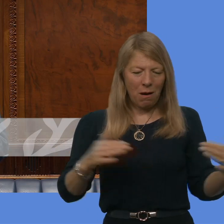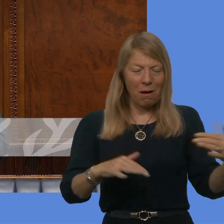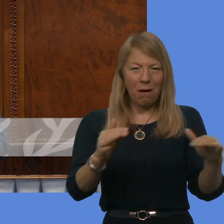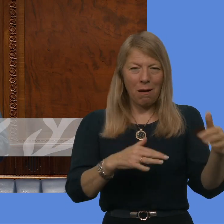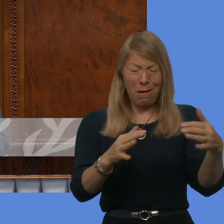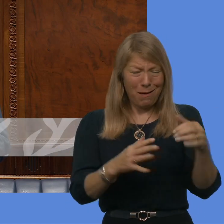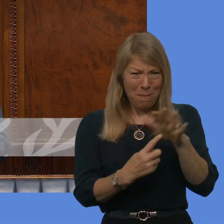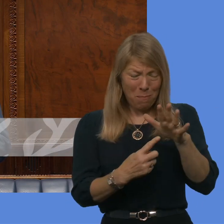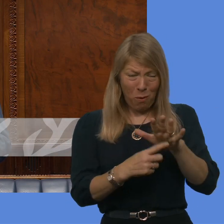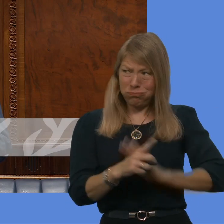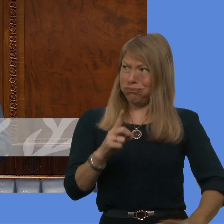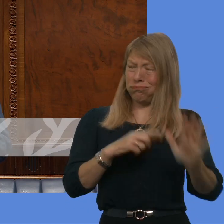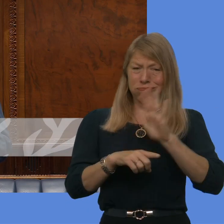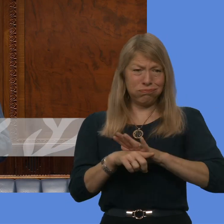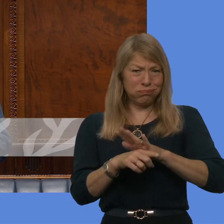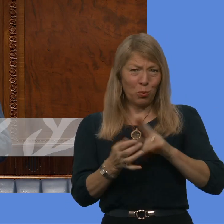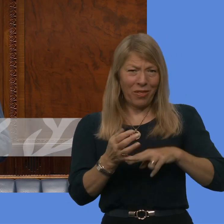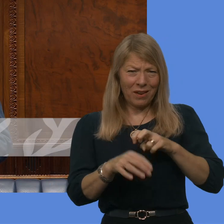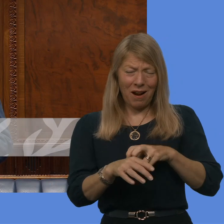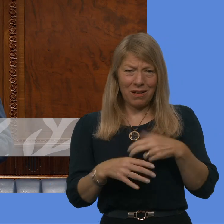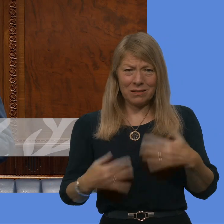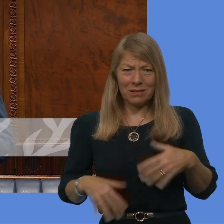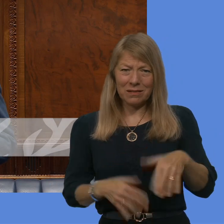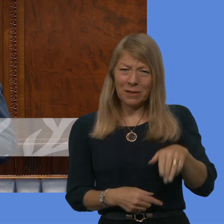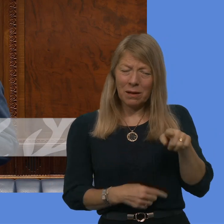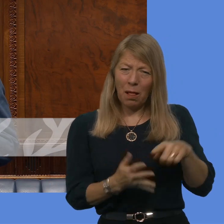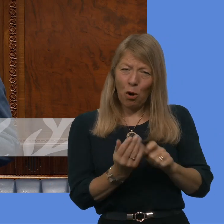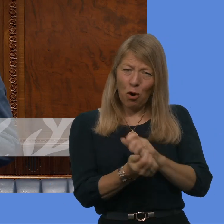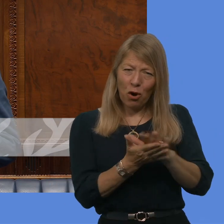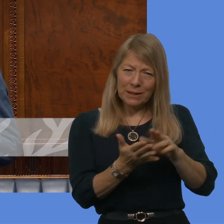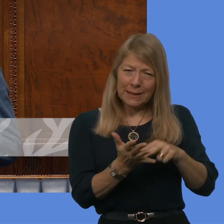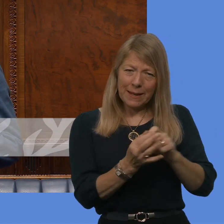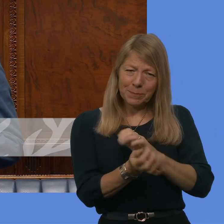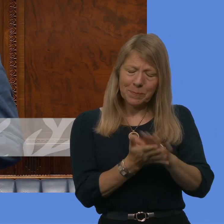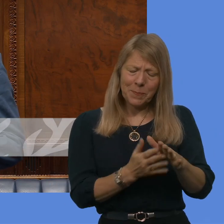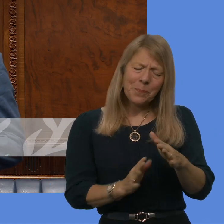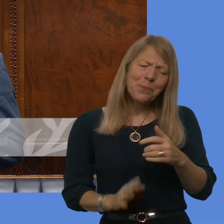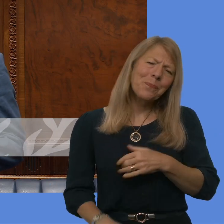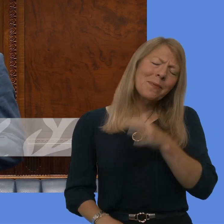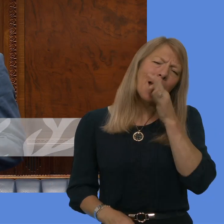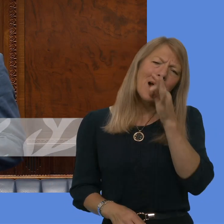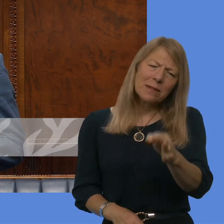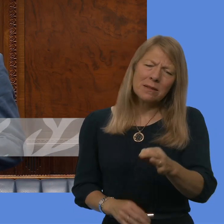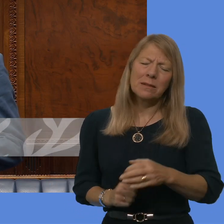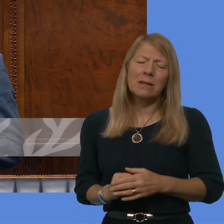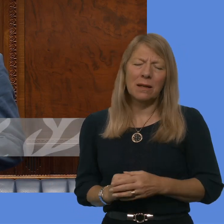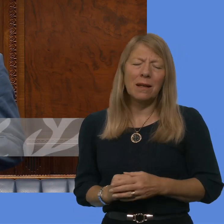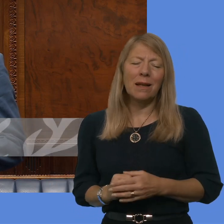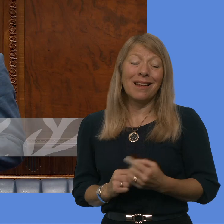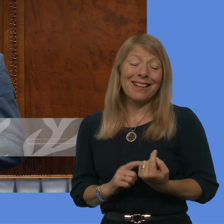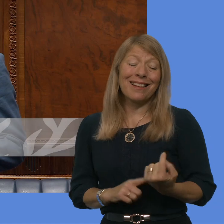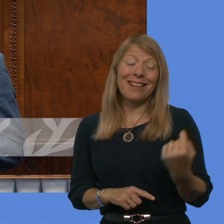us this afternoon what steps you are prepared and committed to take to build upon the discussion at the last